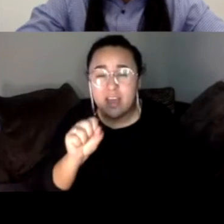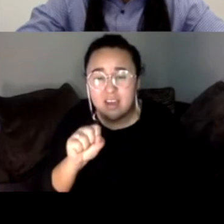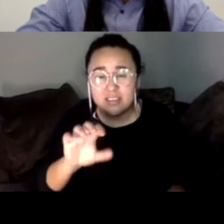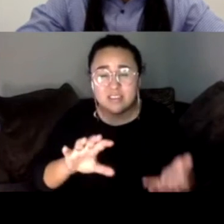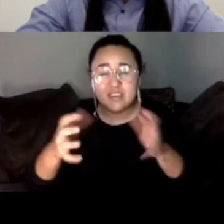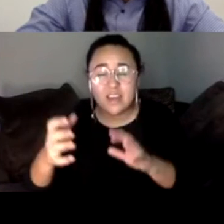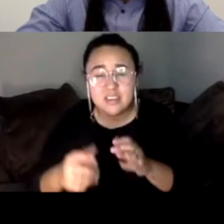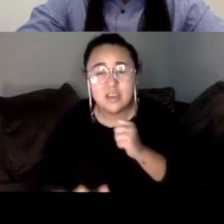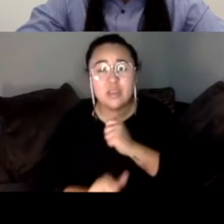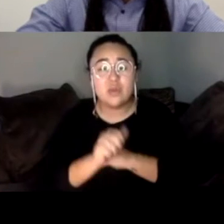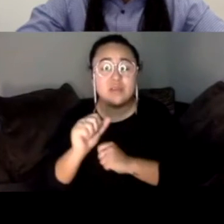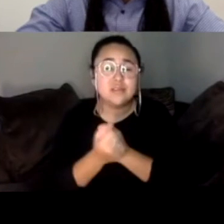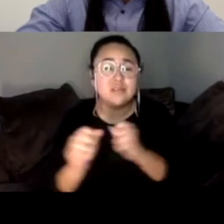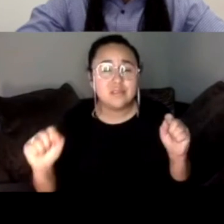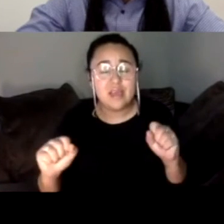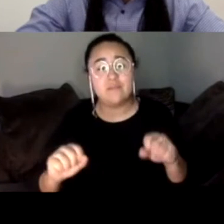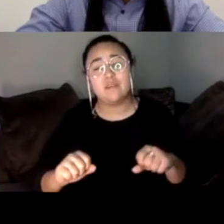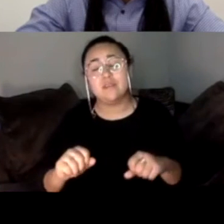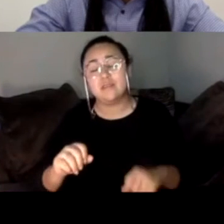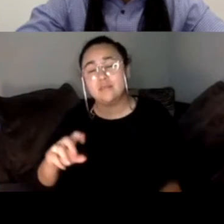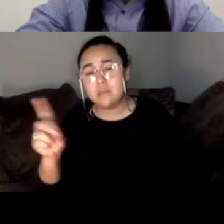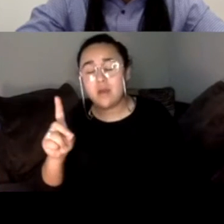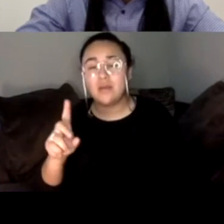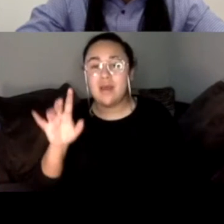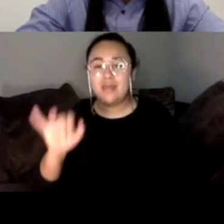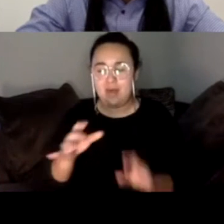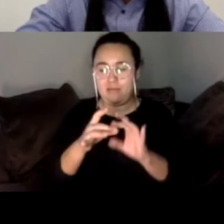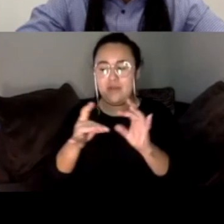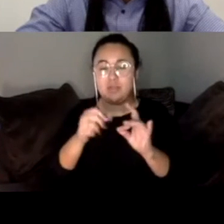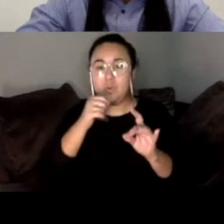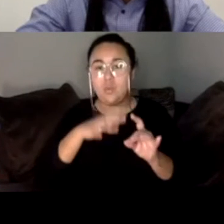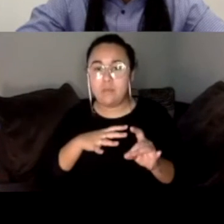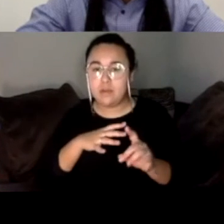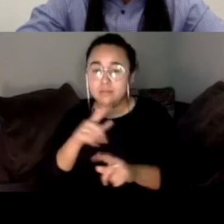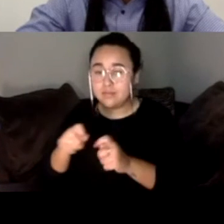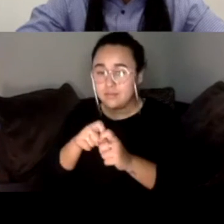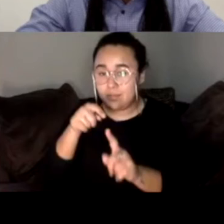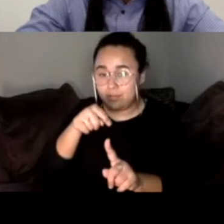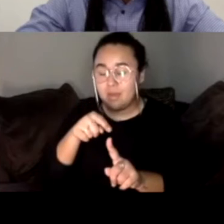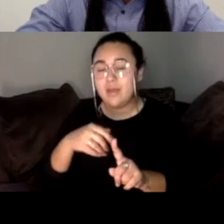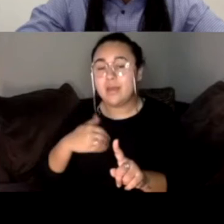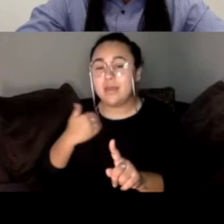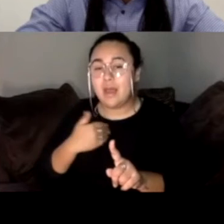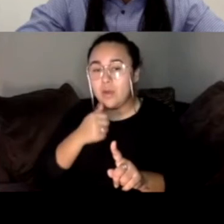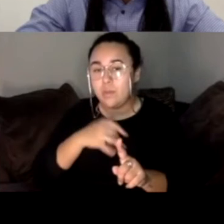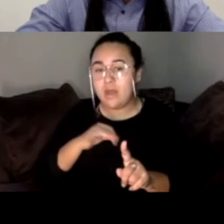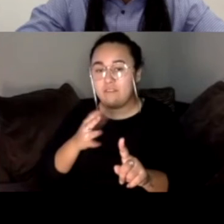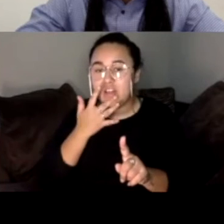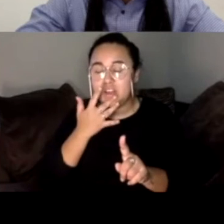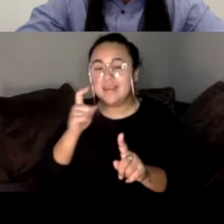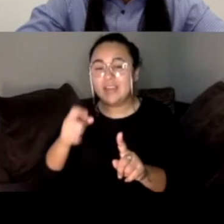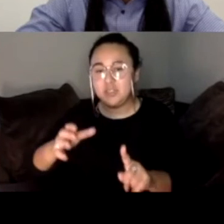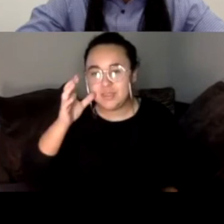democracy. These are the messages that women of color, particularly young women of color need, uh, hear that we are